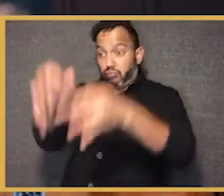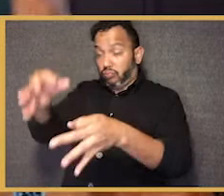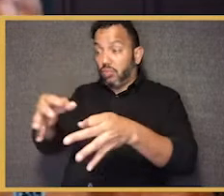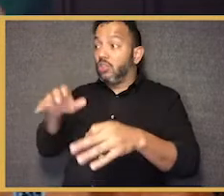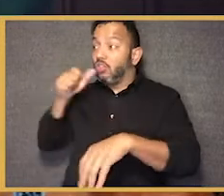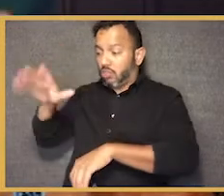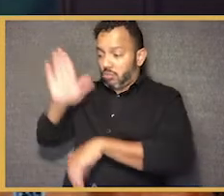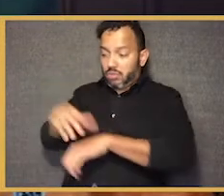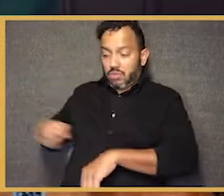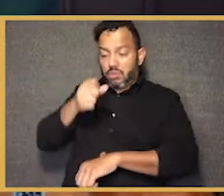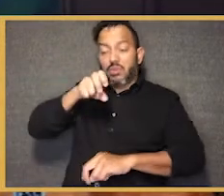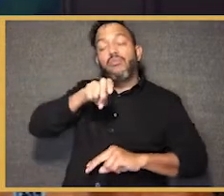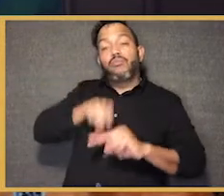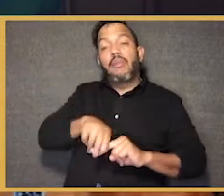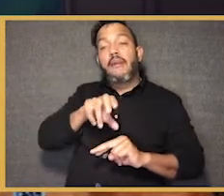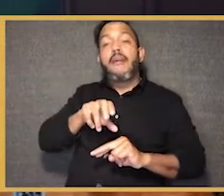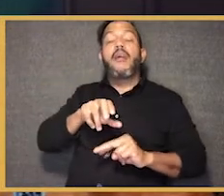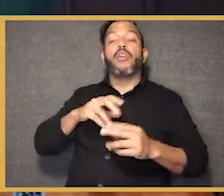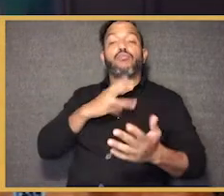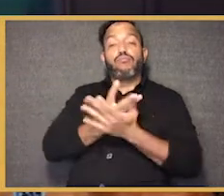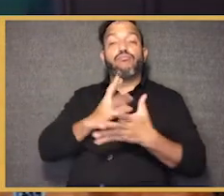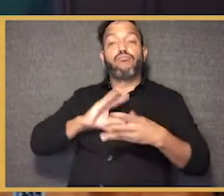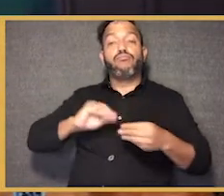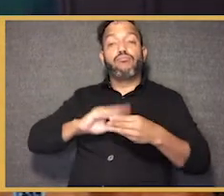inspiring history. She, she was 15 when she testified.